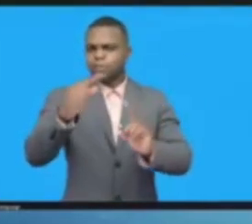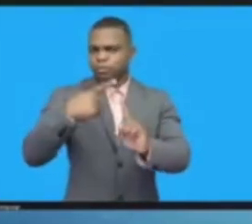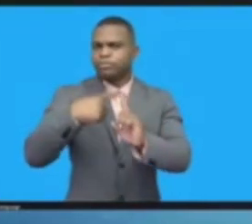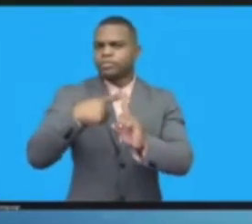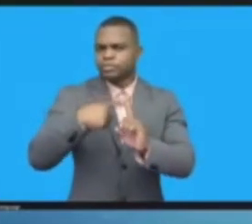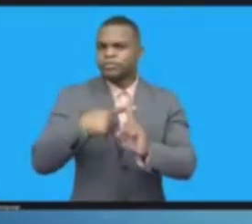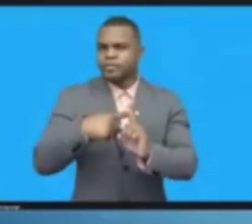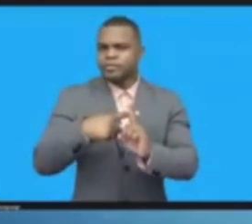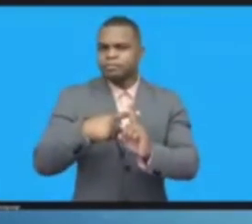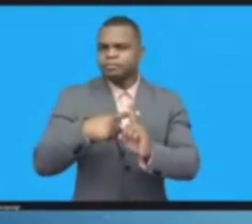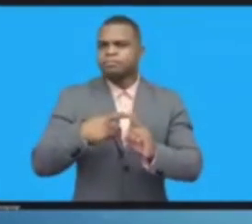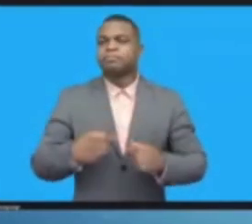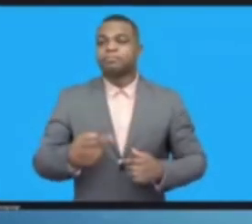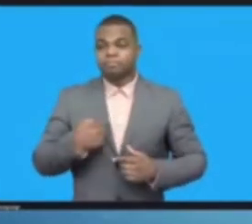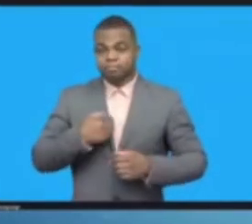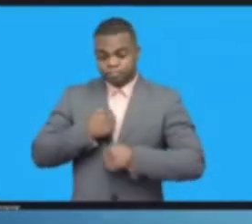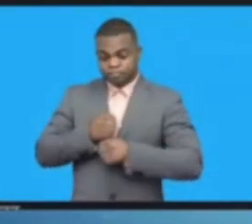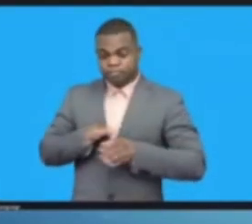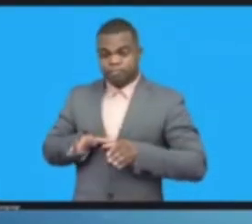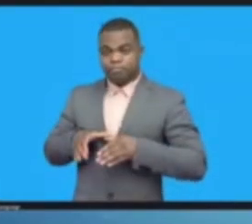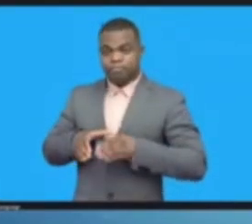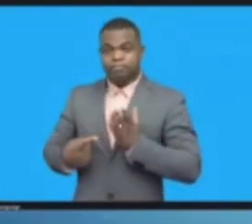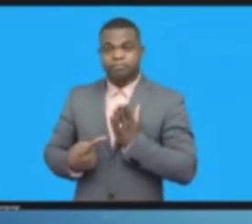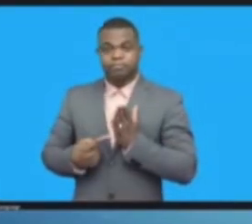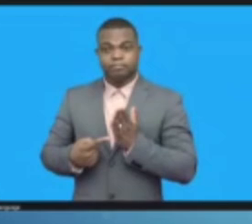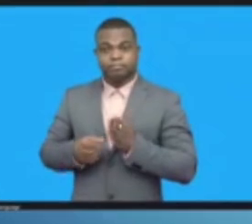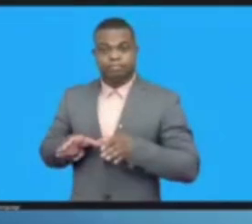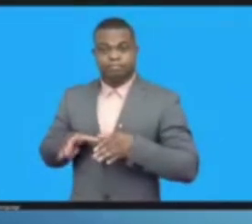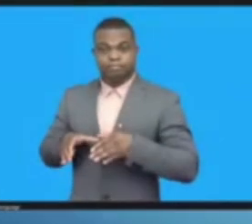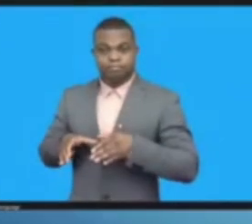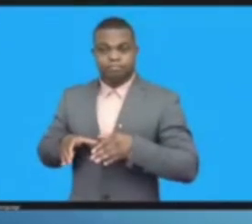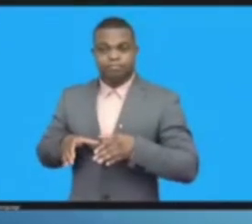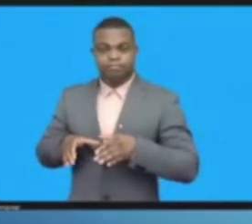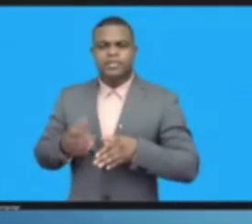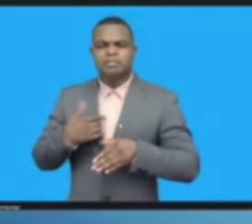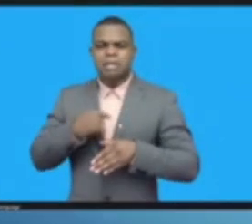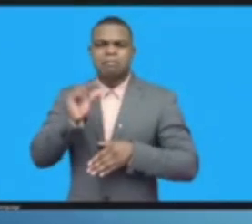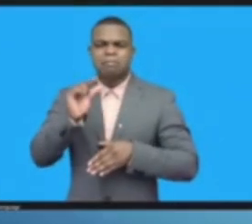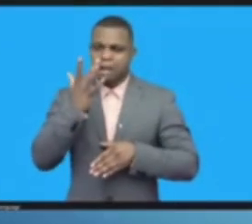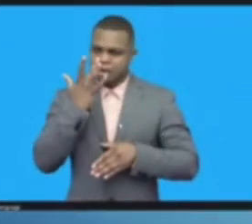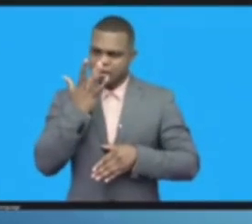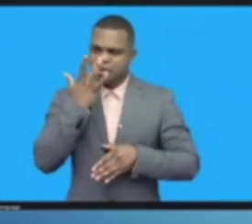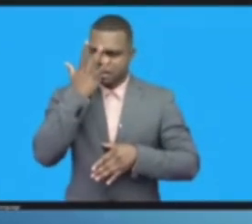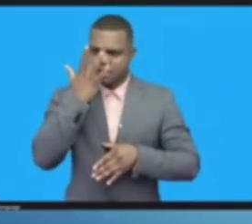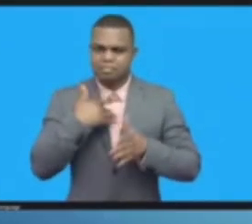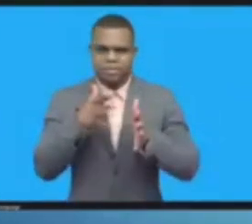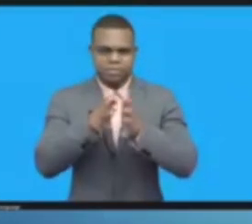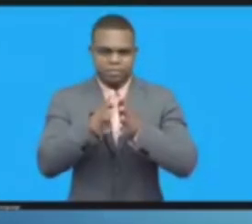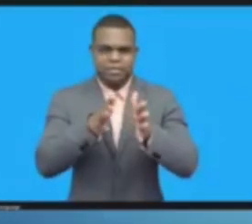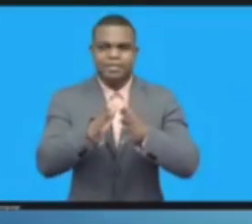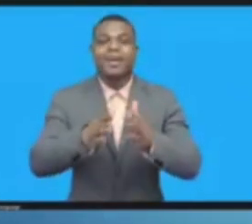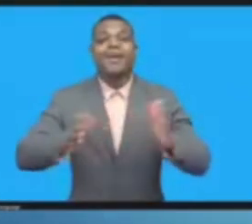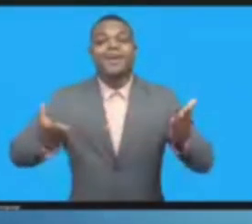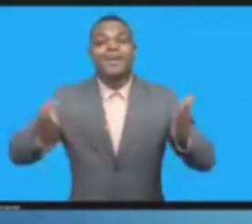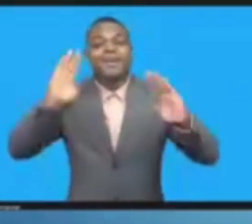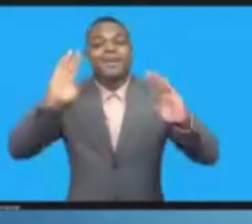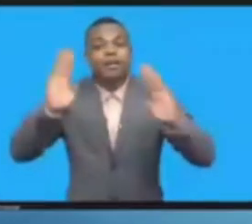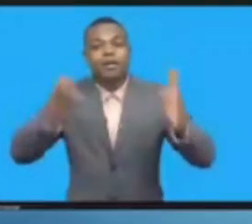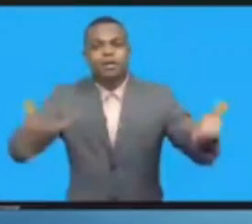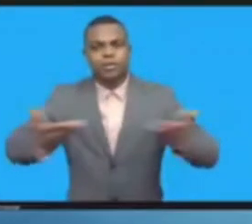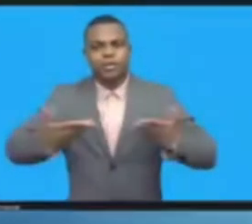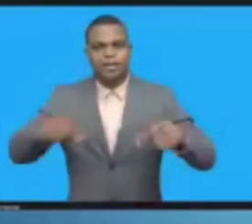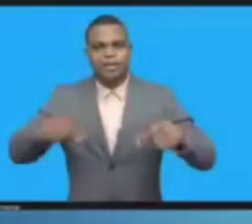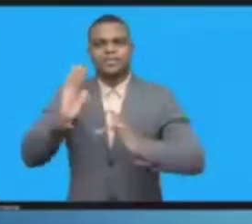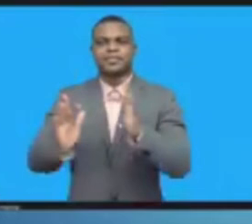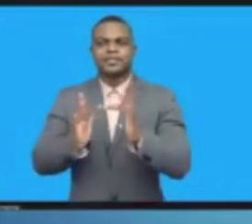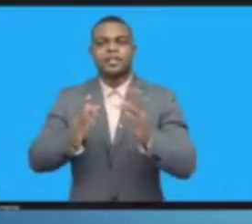ICANN has been a supporter of the IGF since its start. And we do that because we think this is an important place for people, stakeholders, governments,